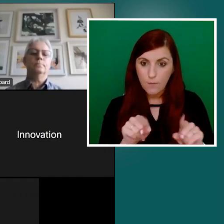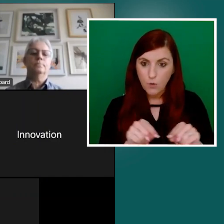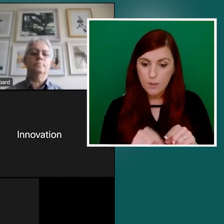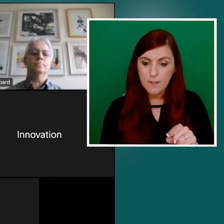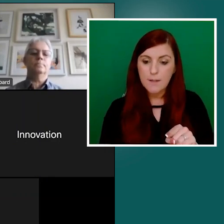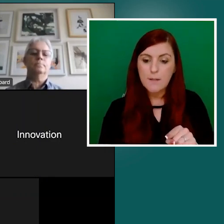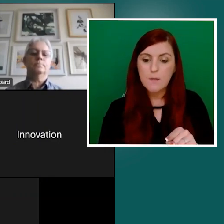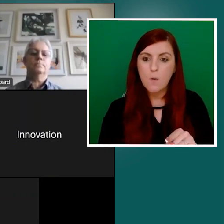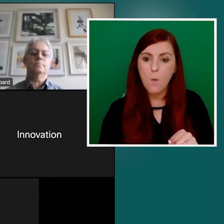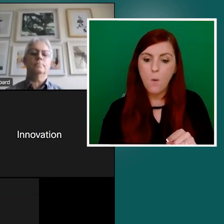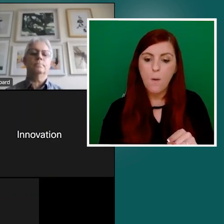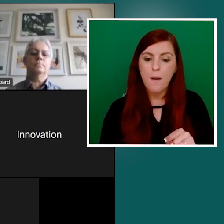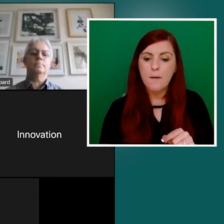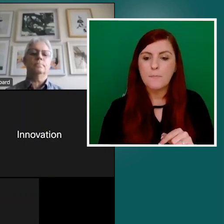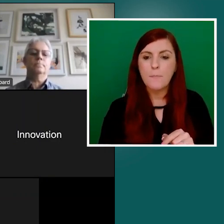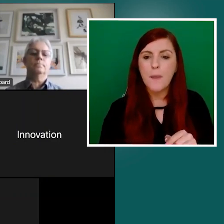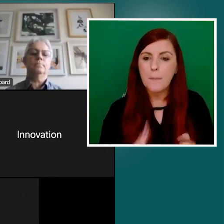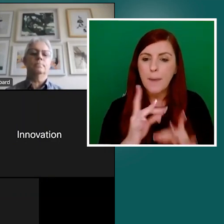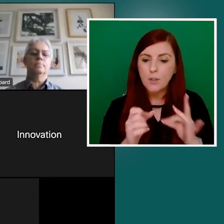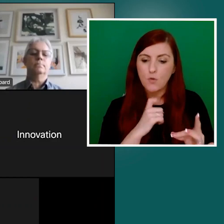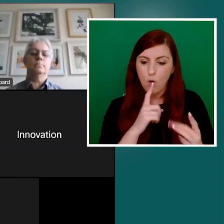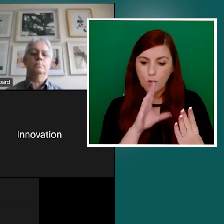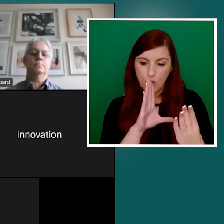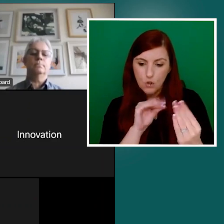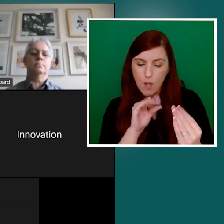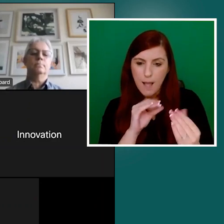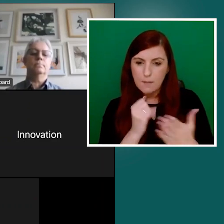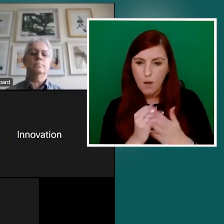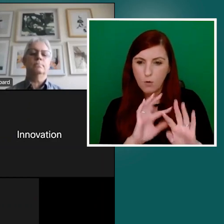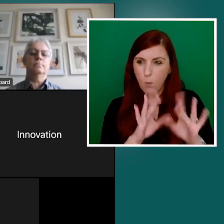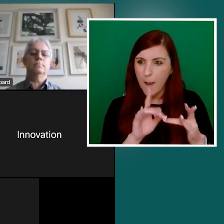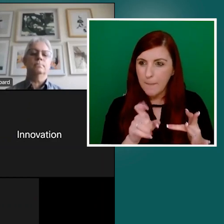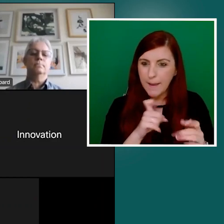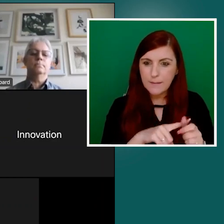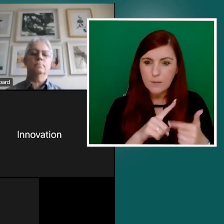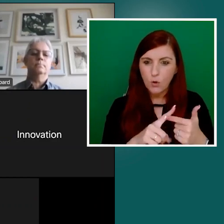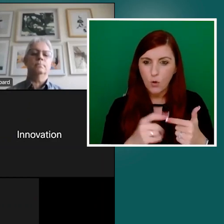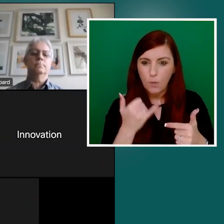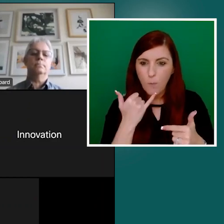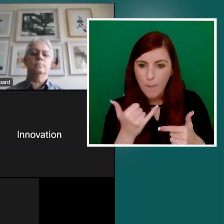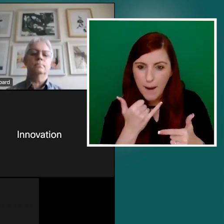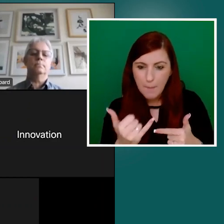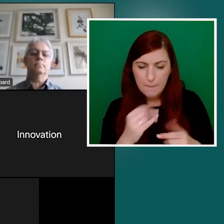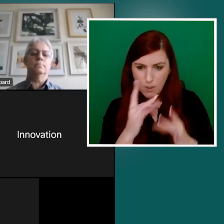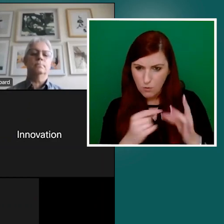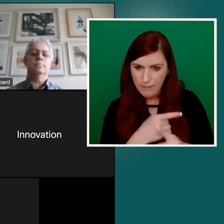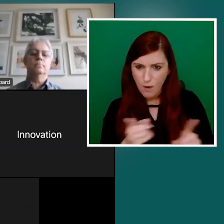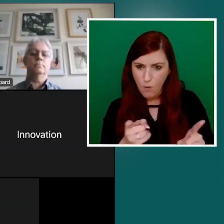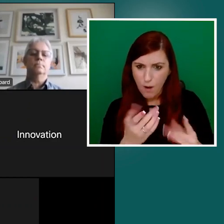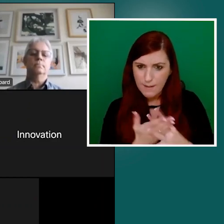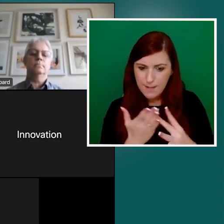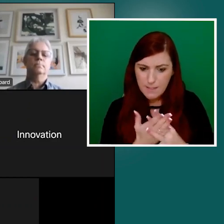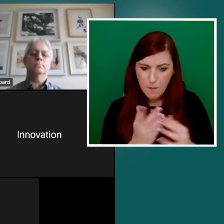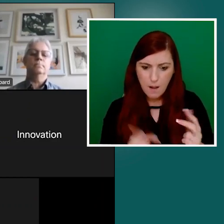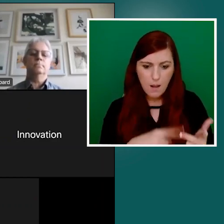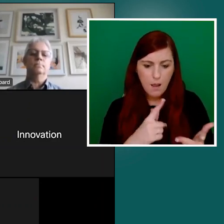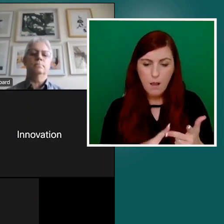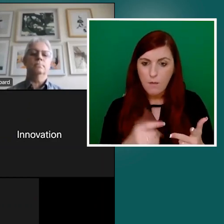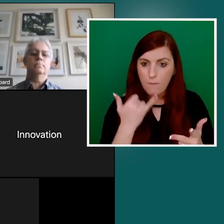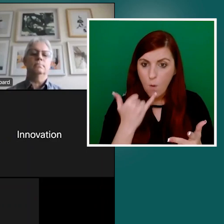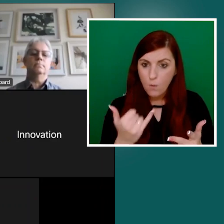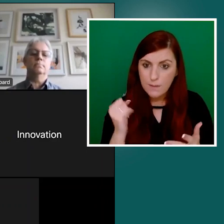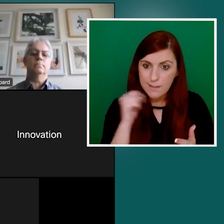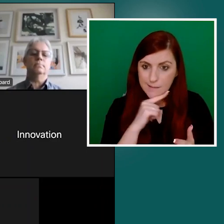on your web interfaces, your mobile apps are all accessible. On the phone, is it easy to actually get through on the phone?